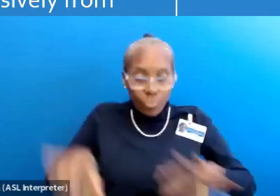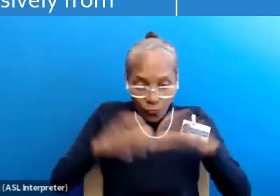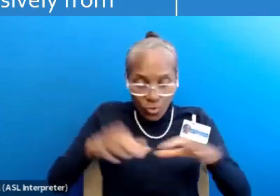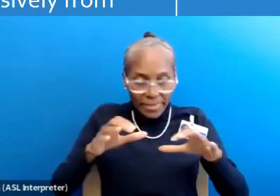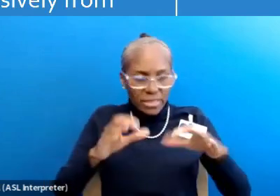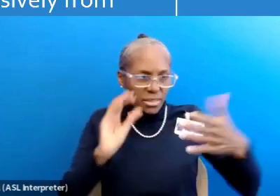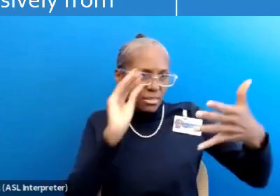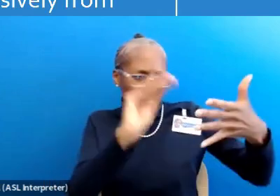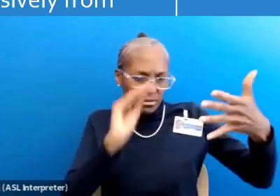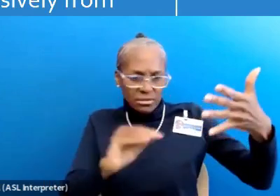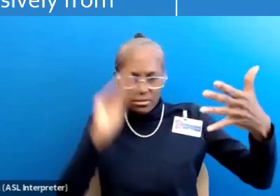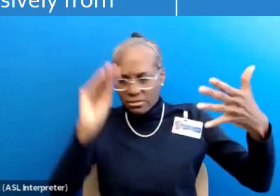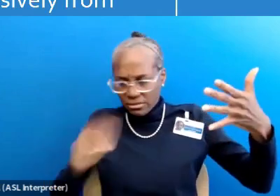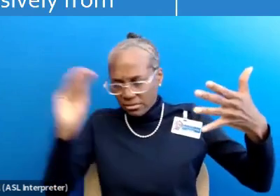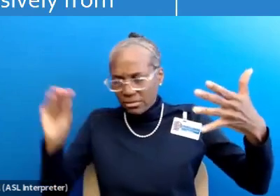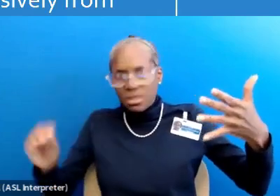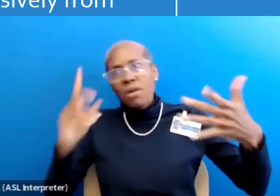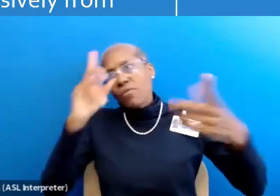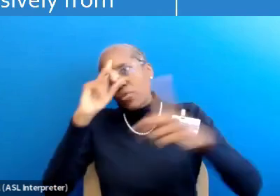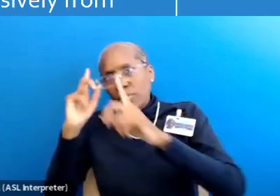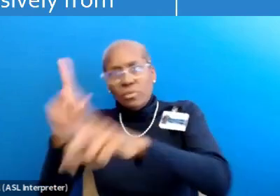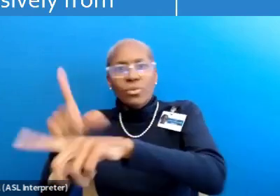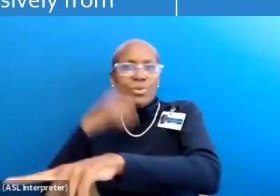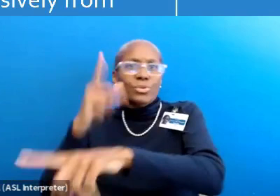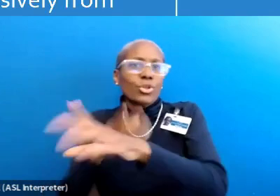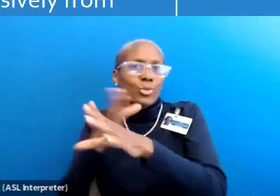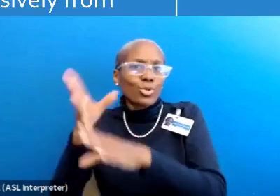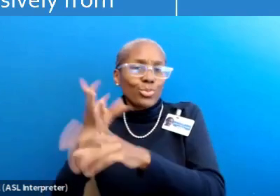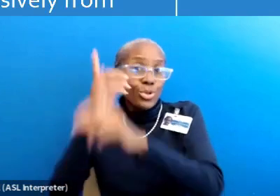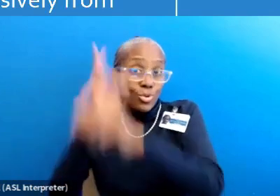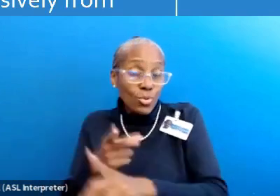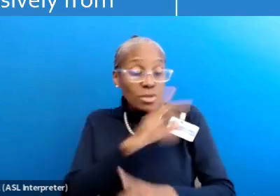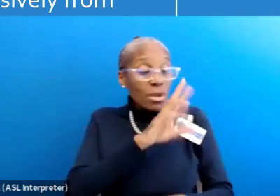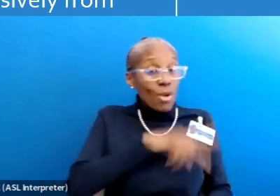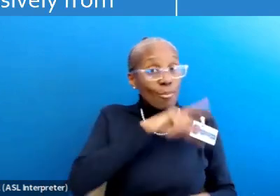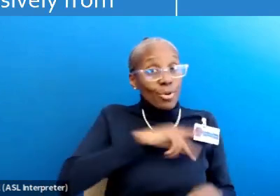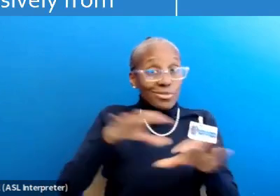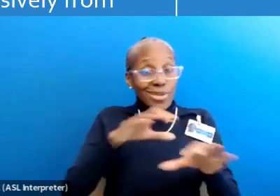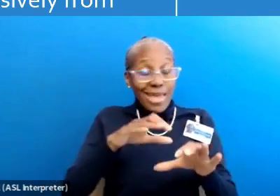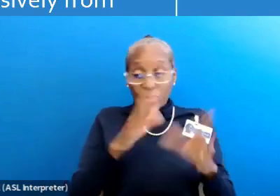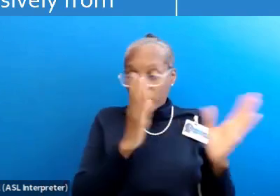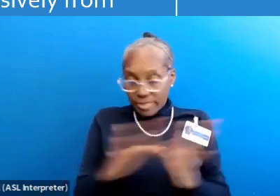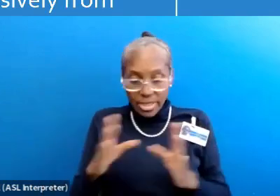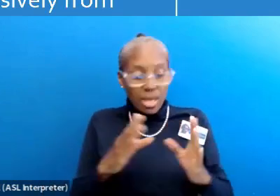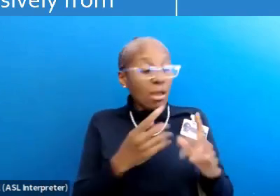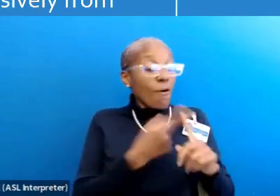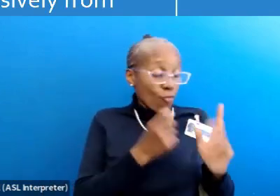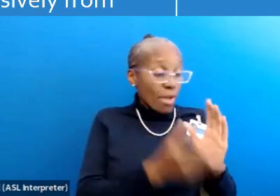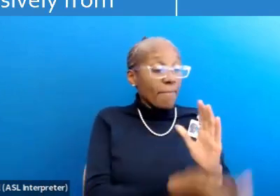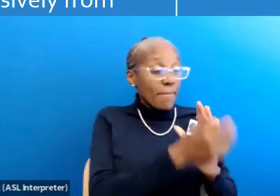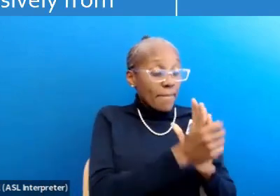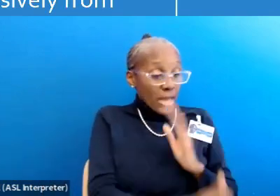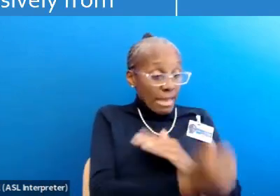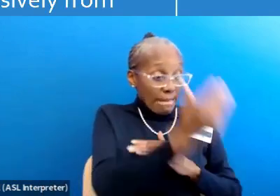readiness for long-term career goals. This personal action plan can help us move progressively from competence to mastery.